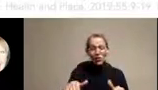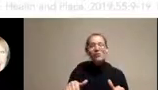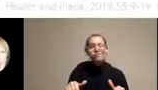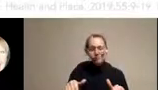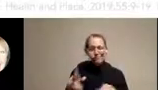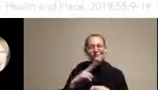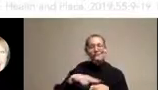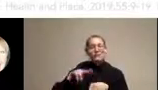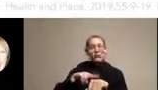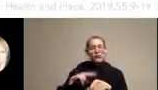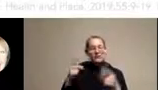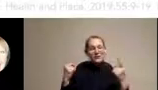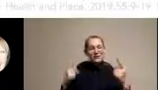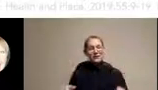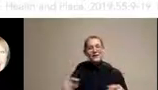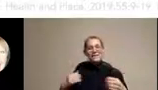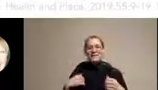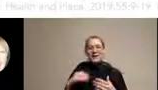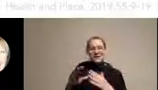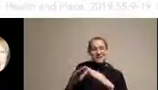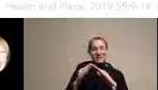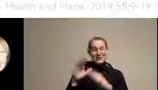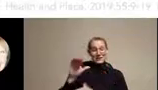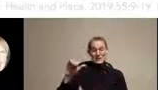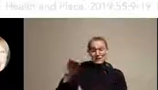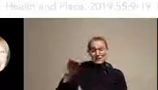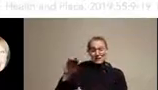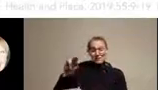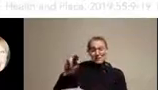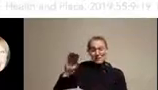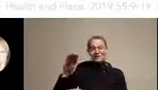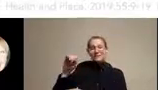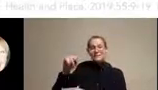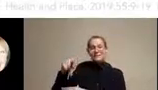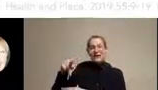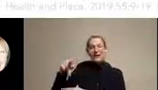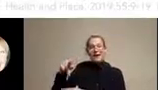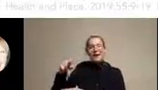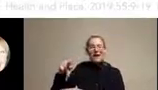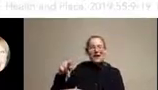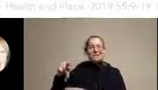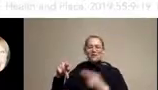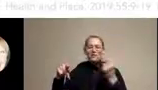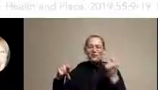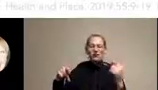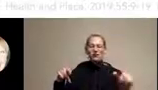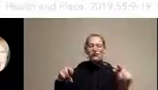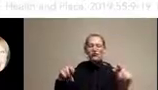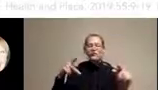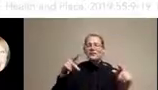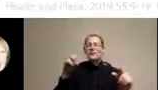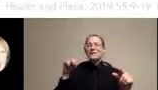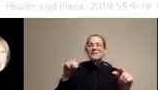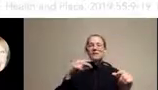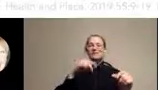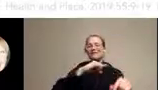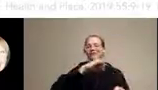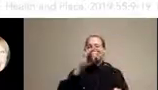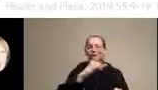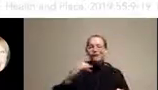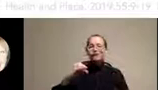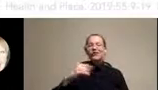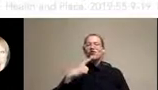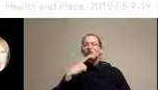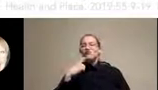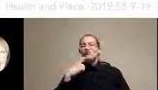is they would take maps of cities like this one, Detroit, and they would take a pen, green pen, yellow pen, red pen, marking green places where the federal